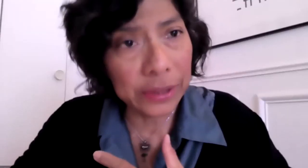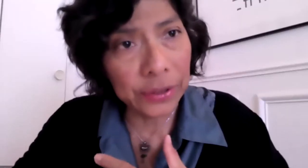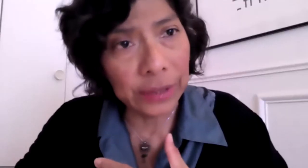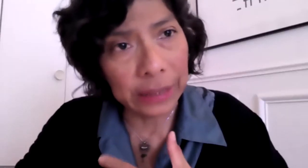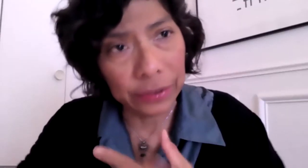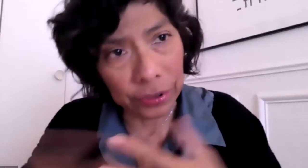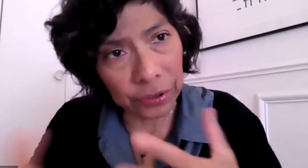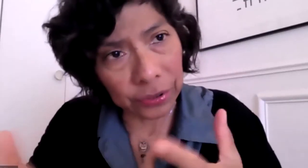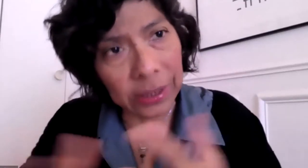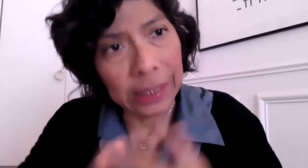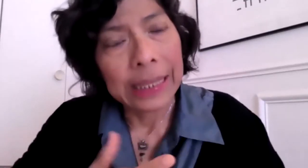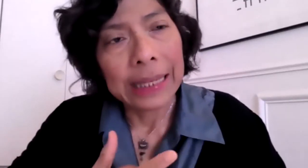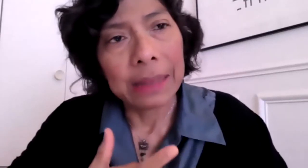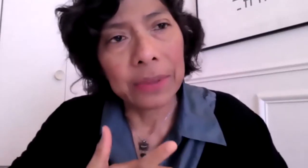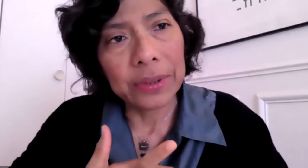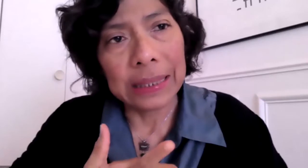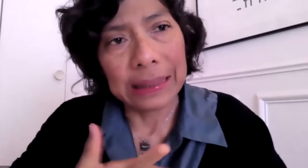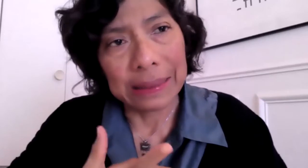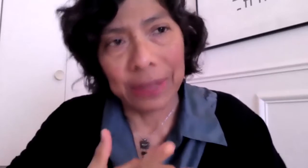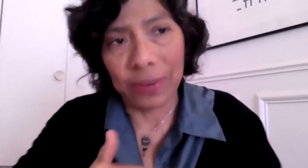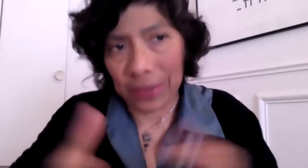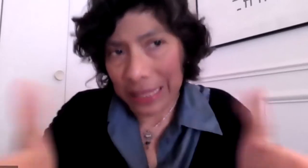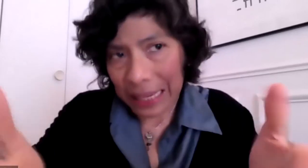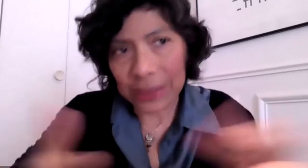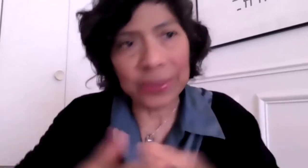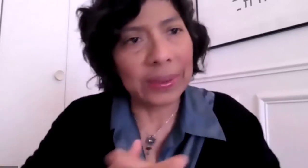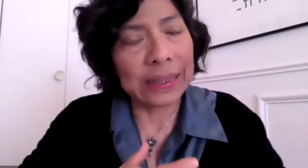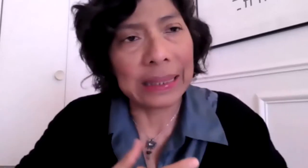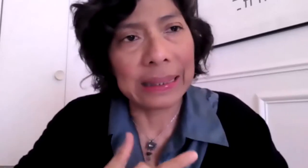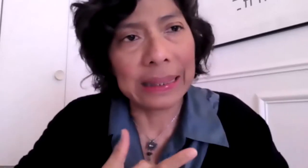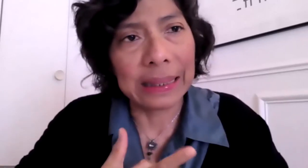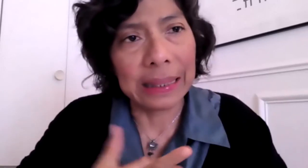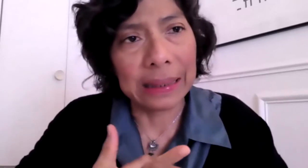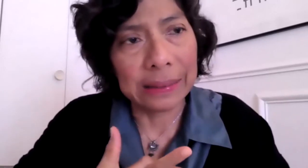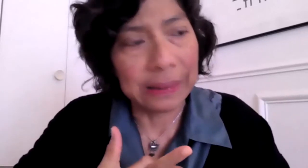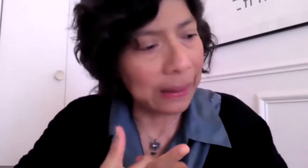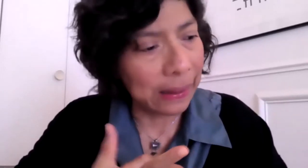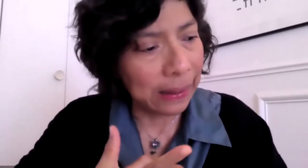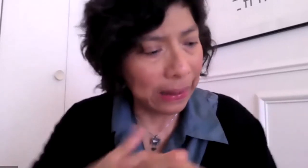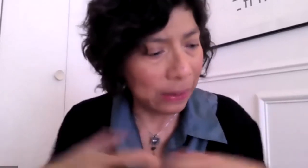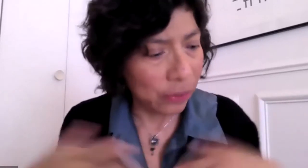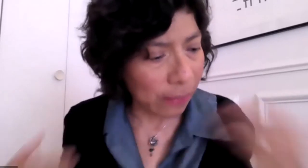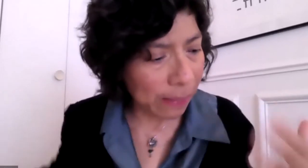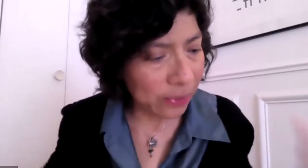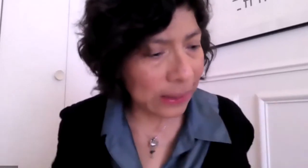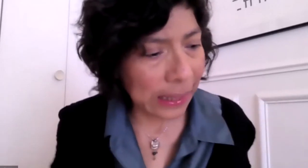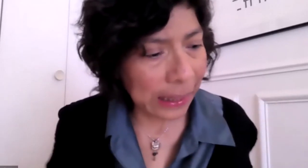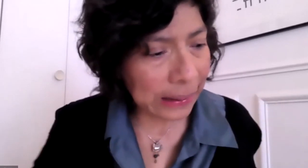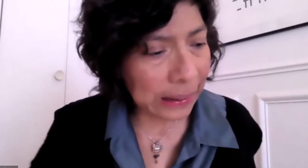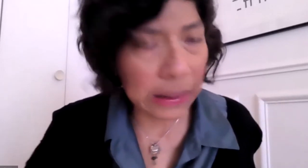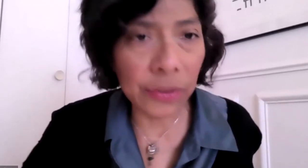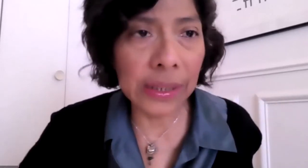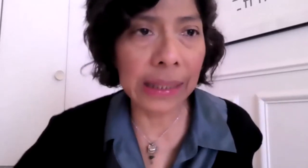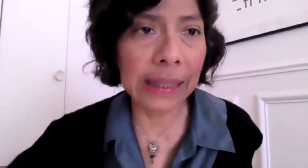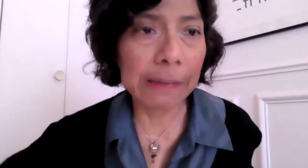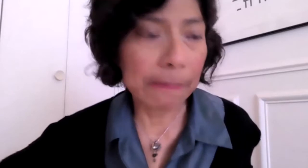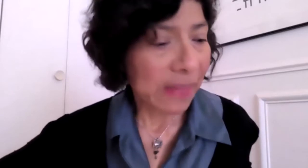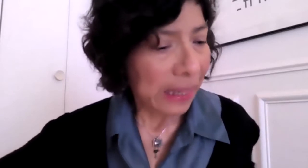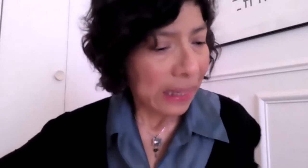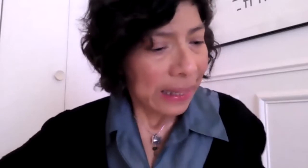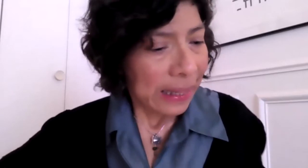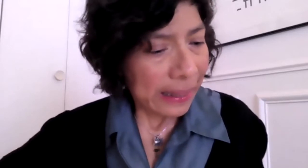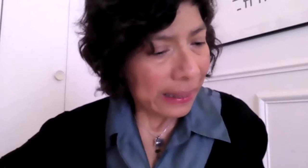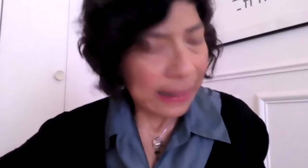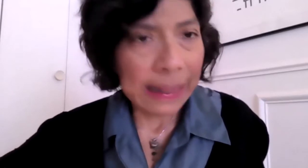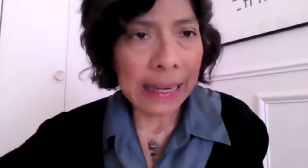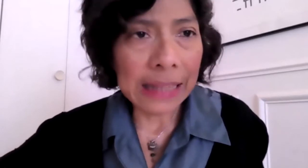This was studied mainly in males. Or at least the according to the case that